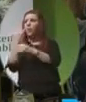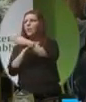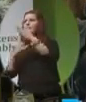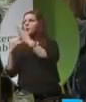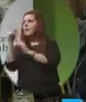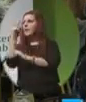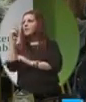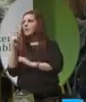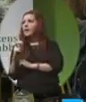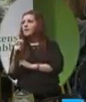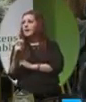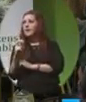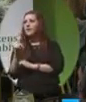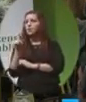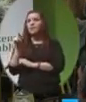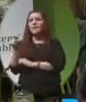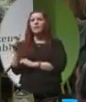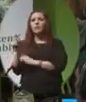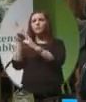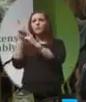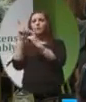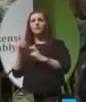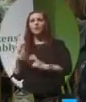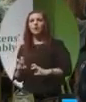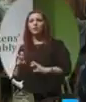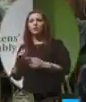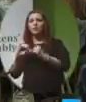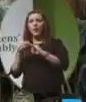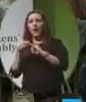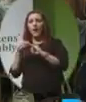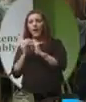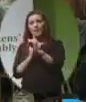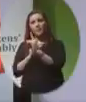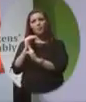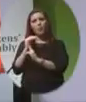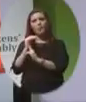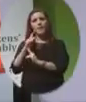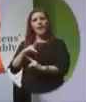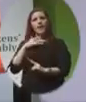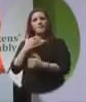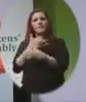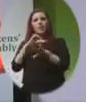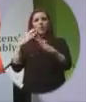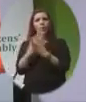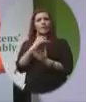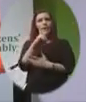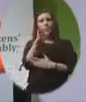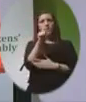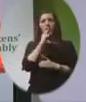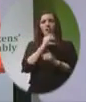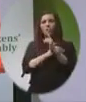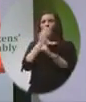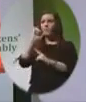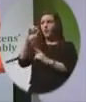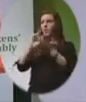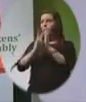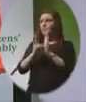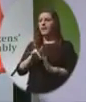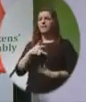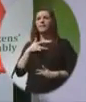which carries out research to enhance the lives of children with Down syndrome and improve their quality of life and outcomes.